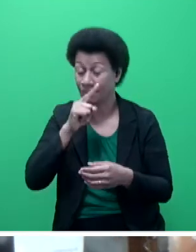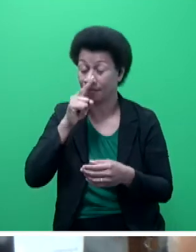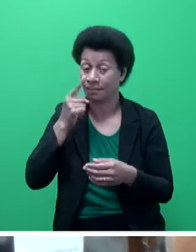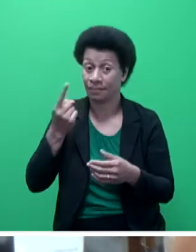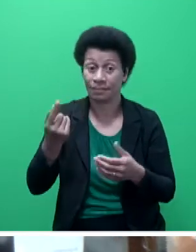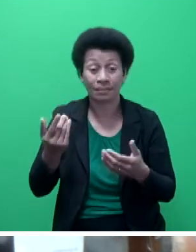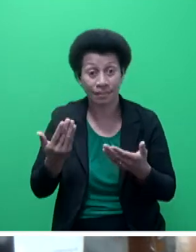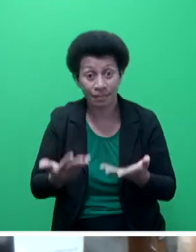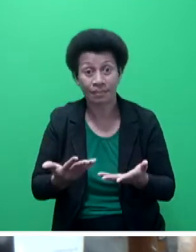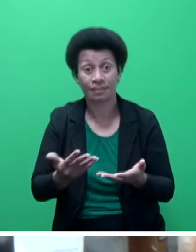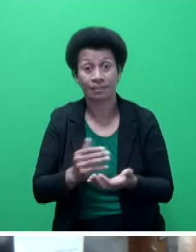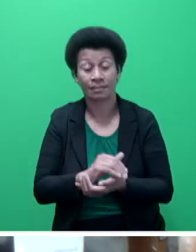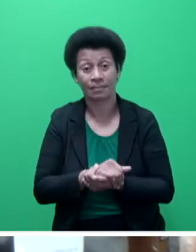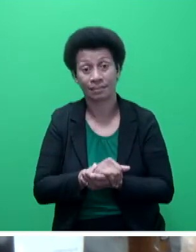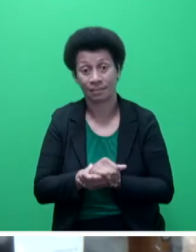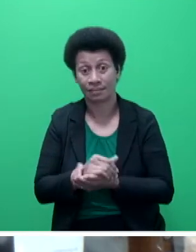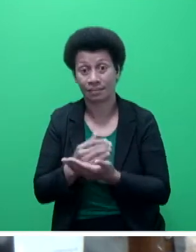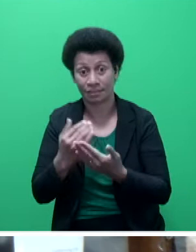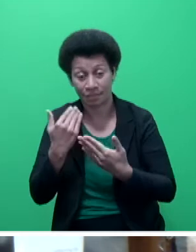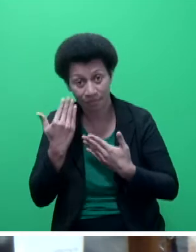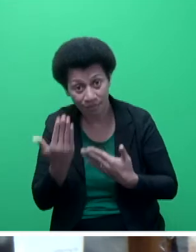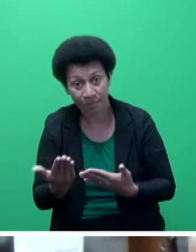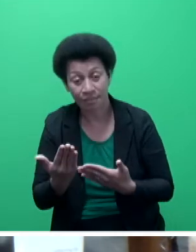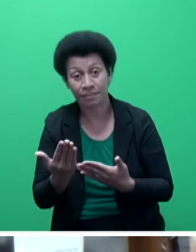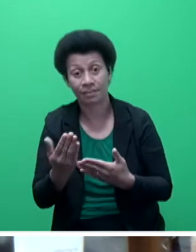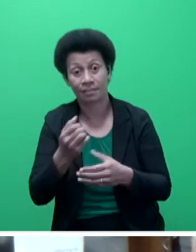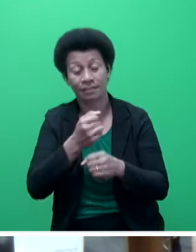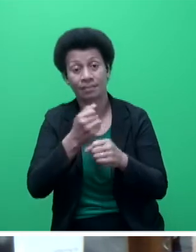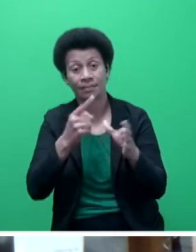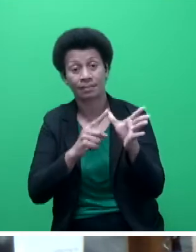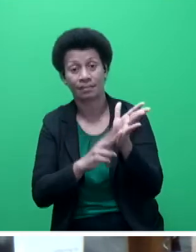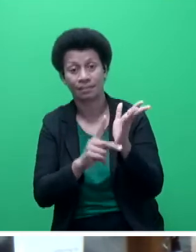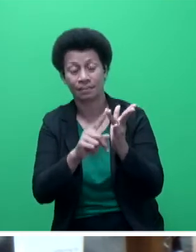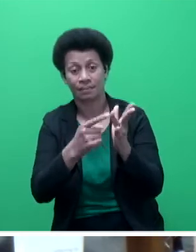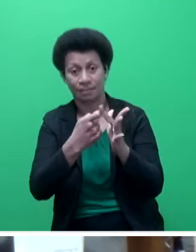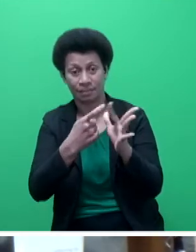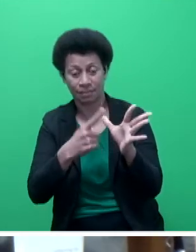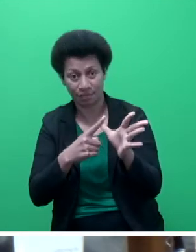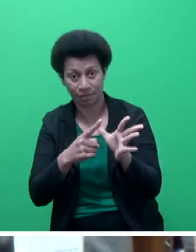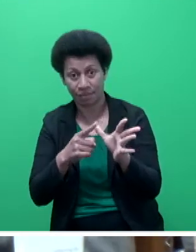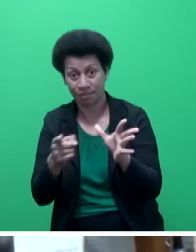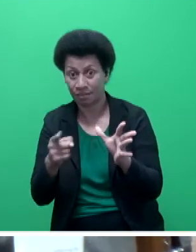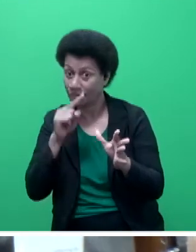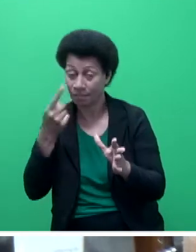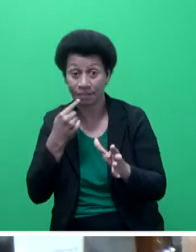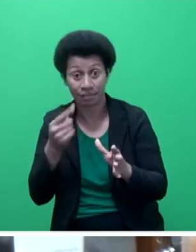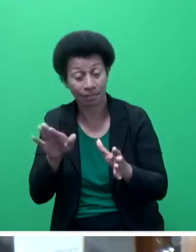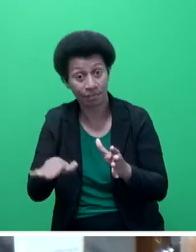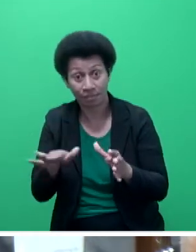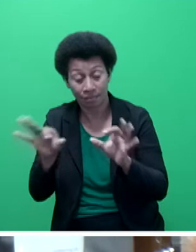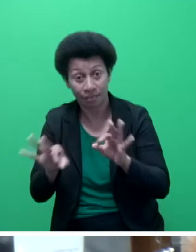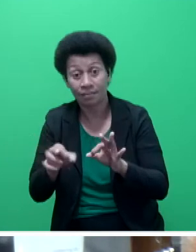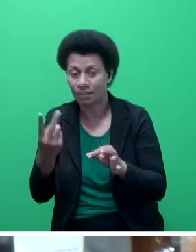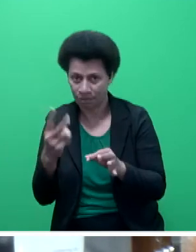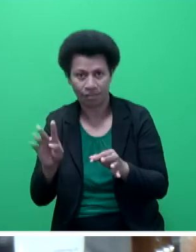we cannot, Honorable Gavokho, we didn't say there is no poverty. We said 24% poverty rate, Mr Speaker, sir. We did not re